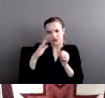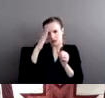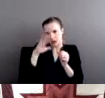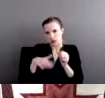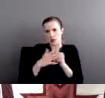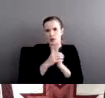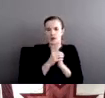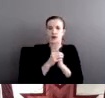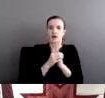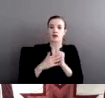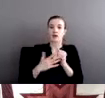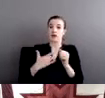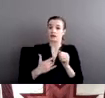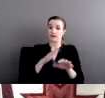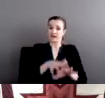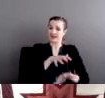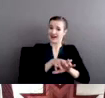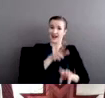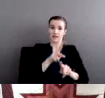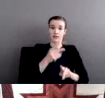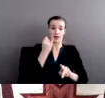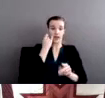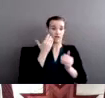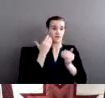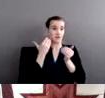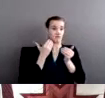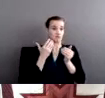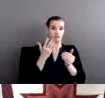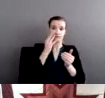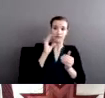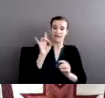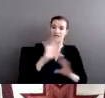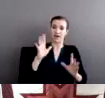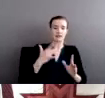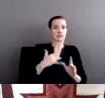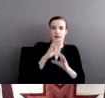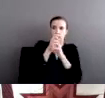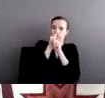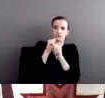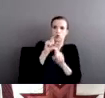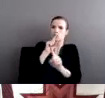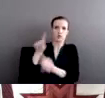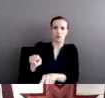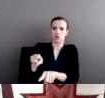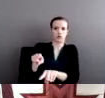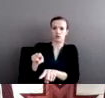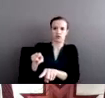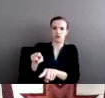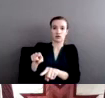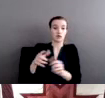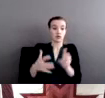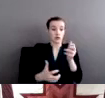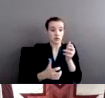Native people don't report. So the vast majority of crimes against Native people are never reported